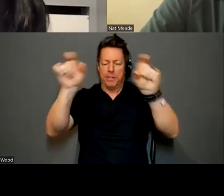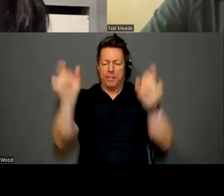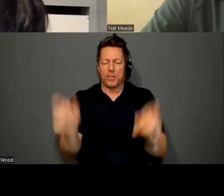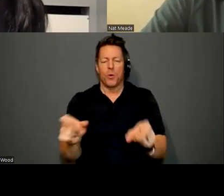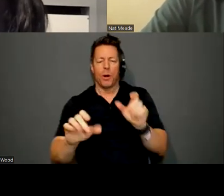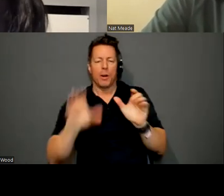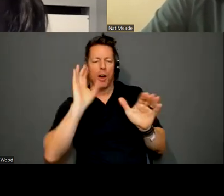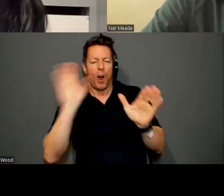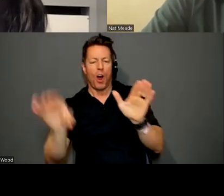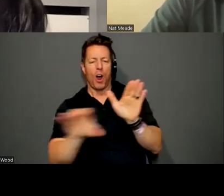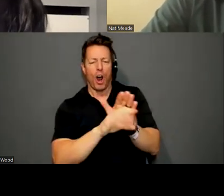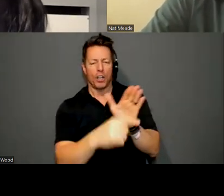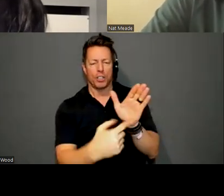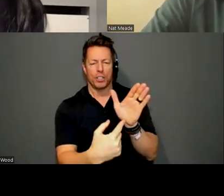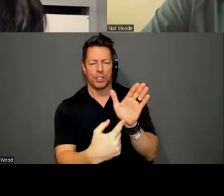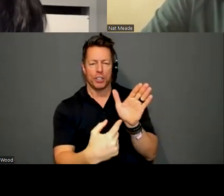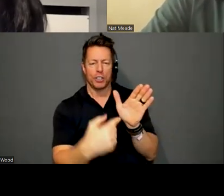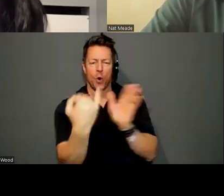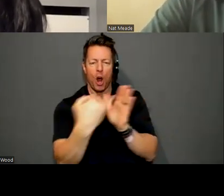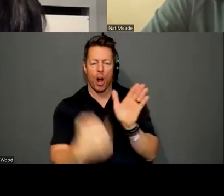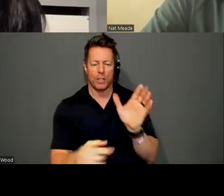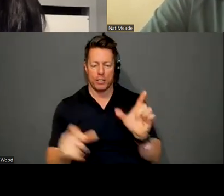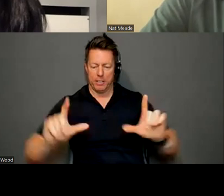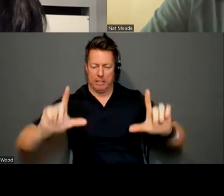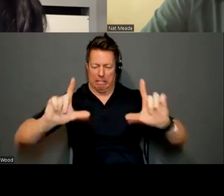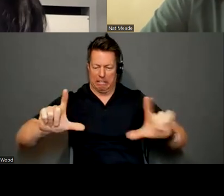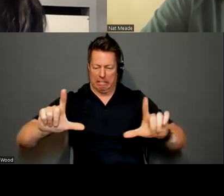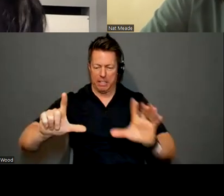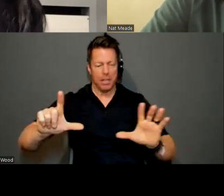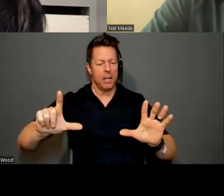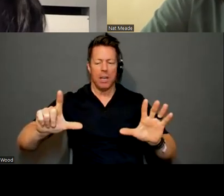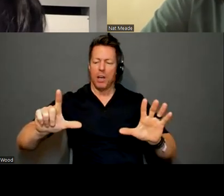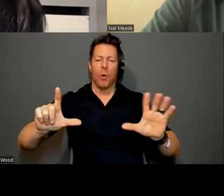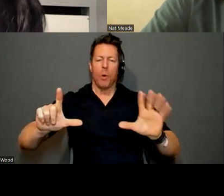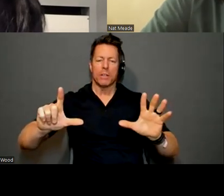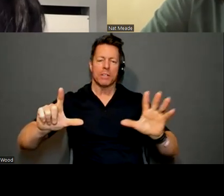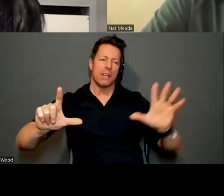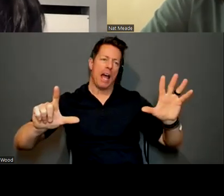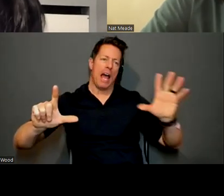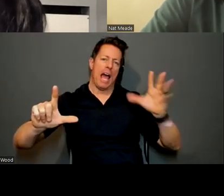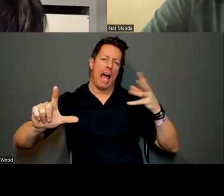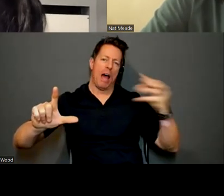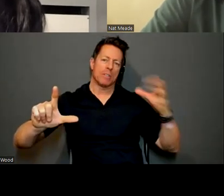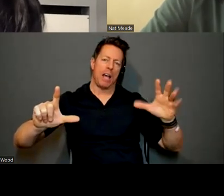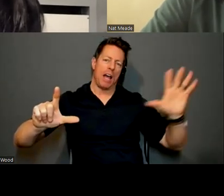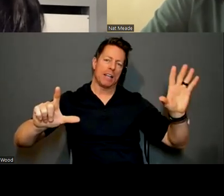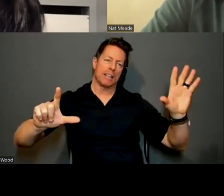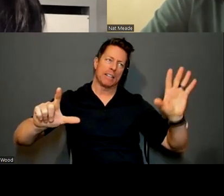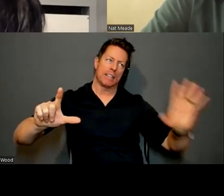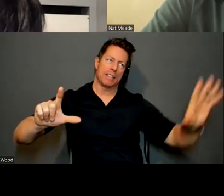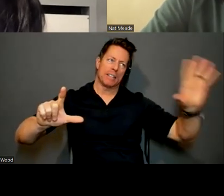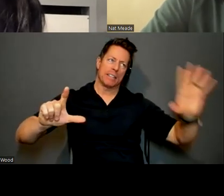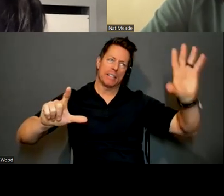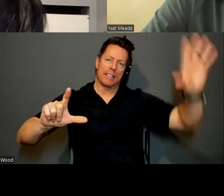Wow. That's a good question. I've never thought about what's outside my work on the edges. I feel like